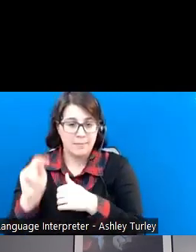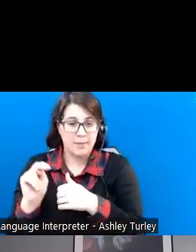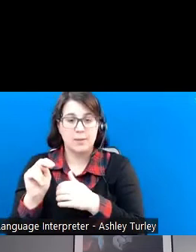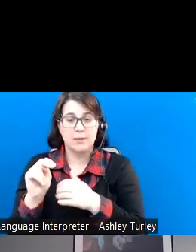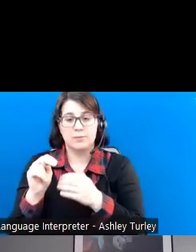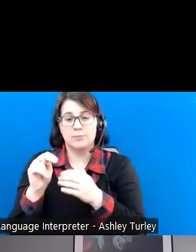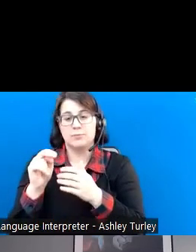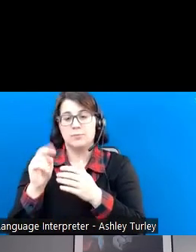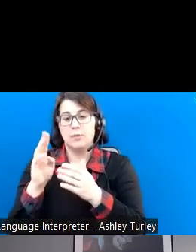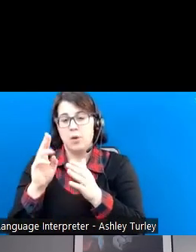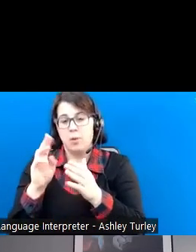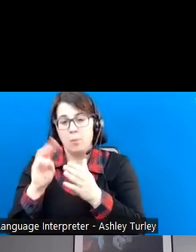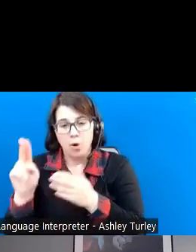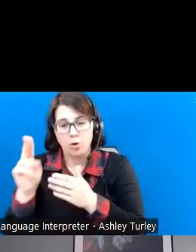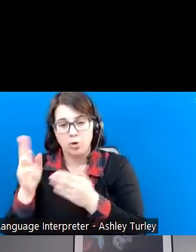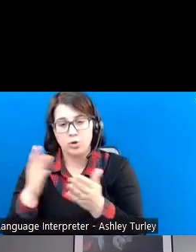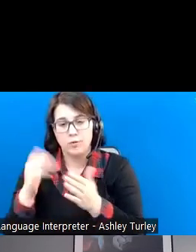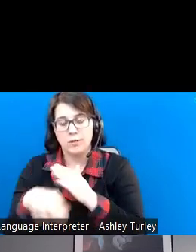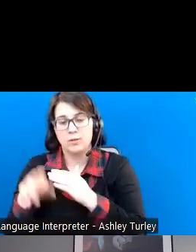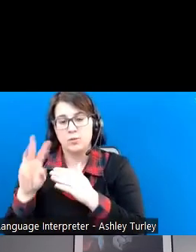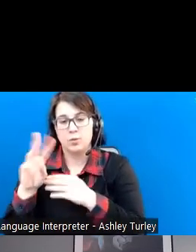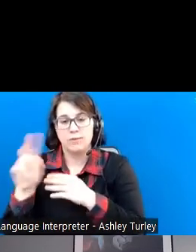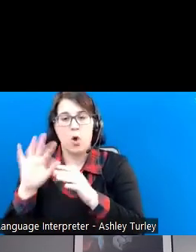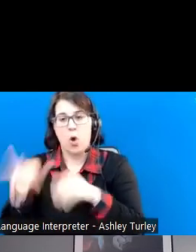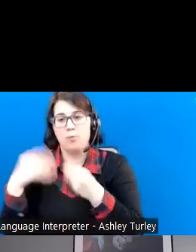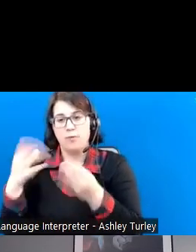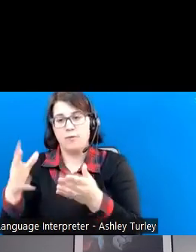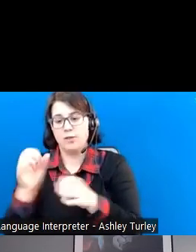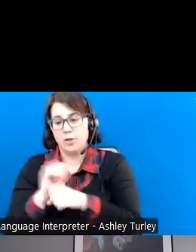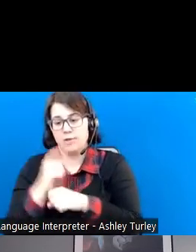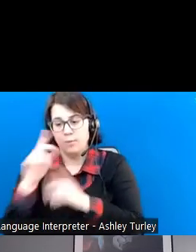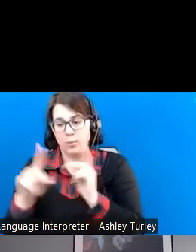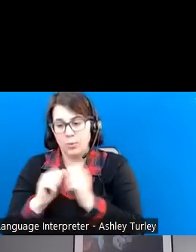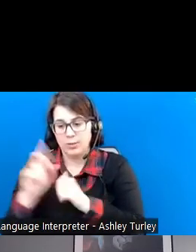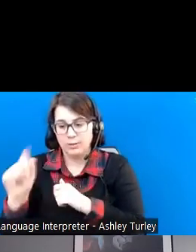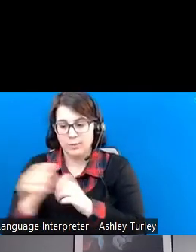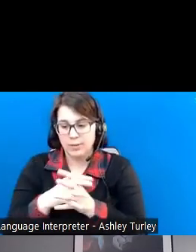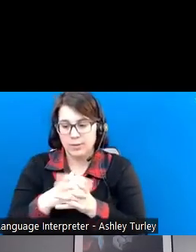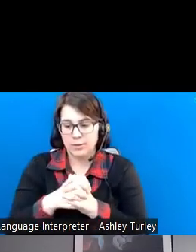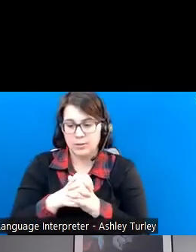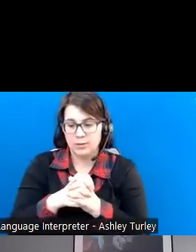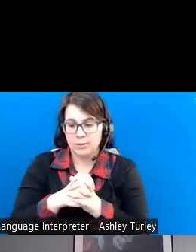providing jobs for people with disabilities. Okay, so we can go to the next slide, Roxanne.